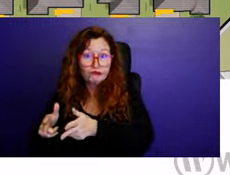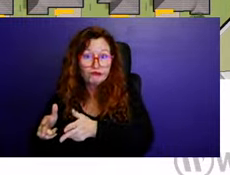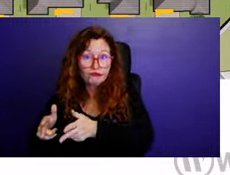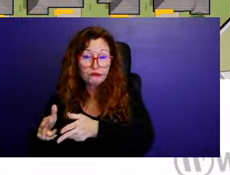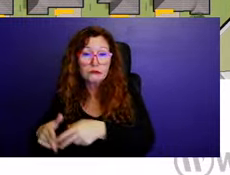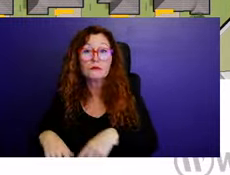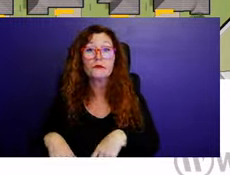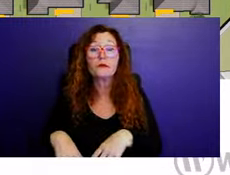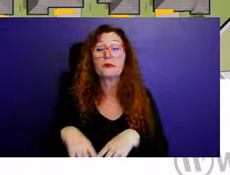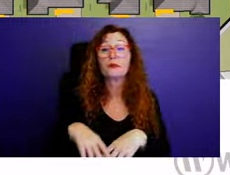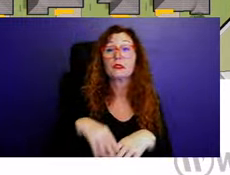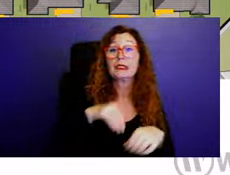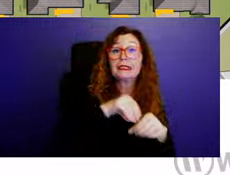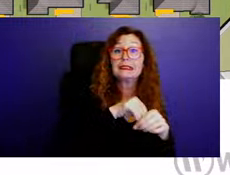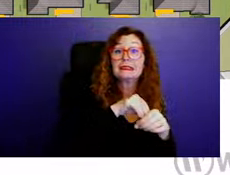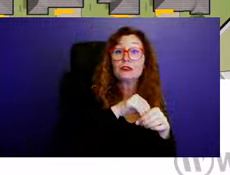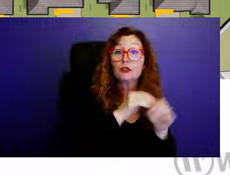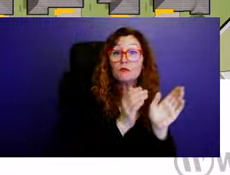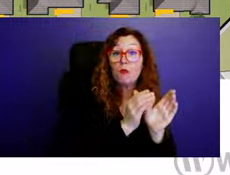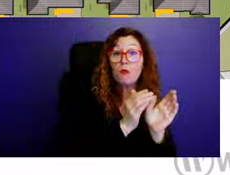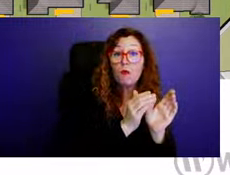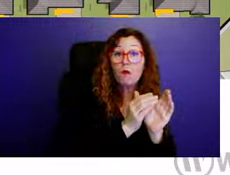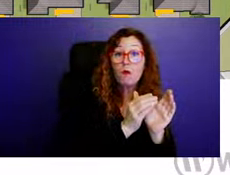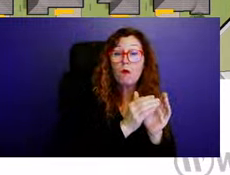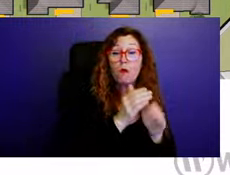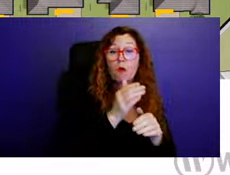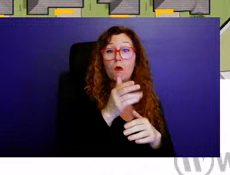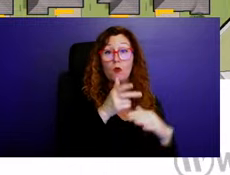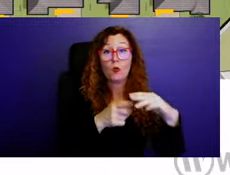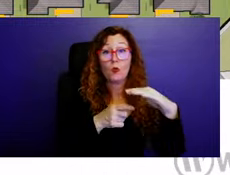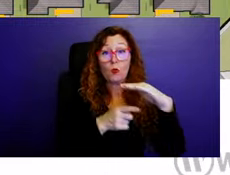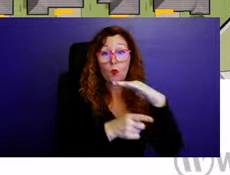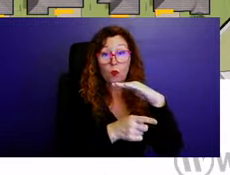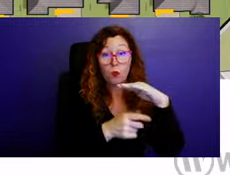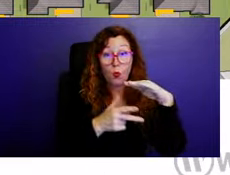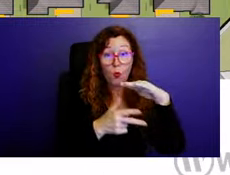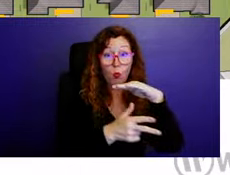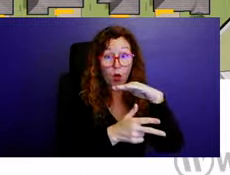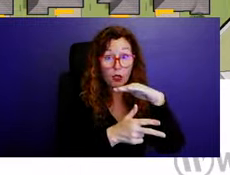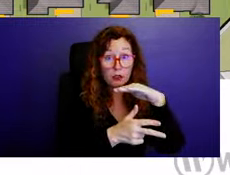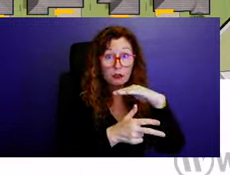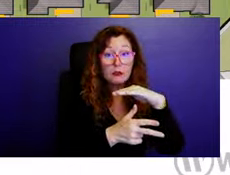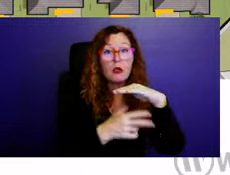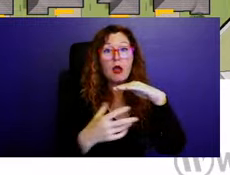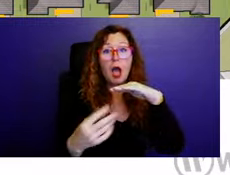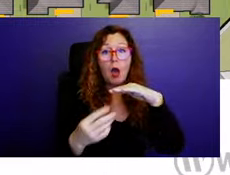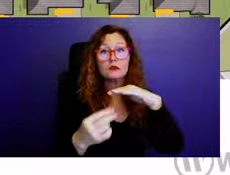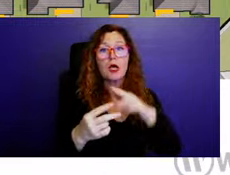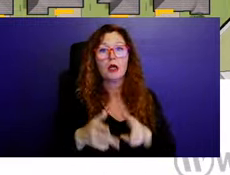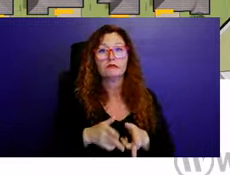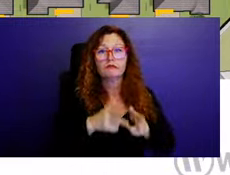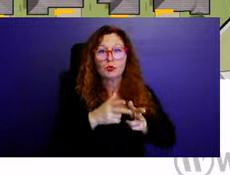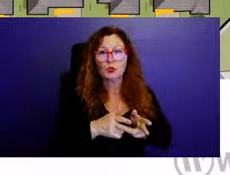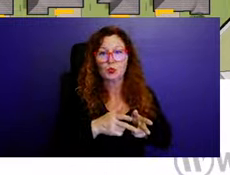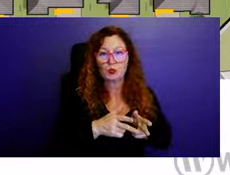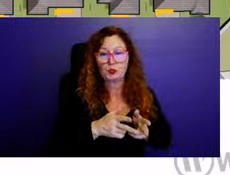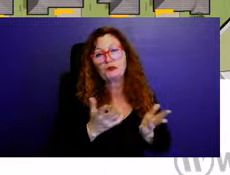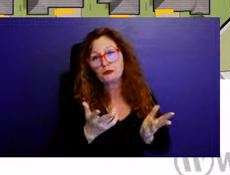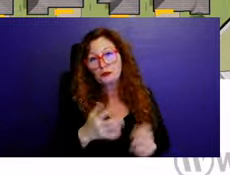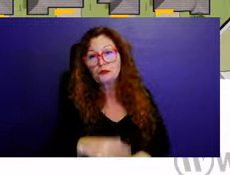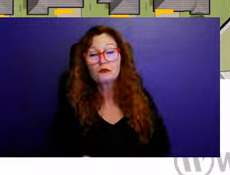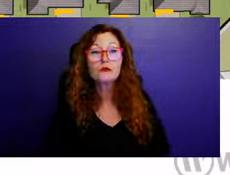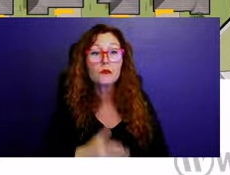but a two car driveway. So every, every unit has enough parking for their own use as well as